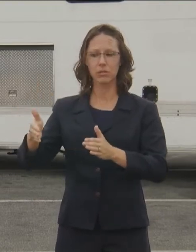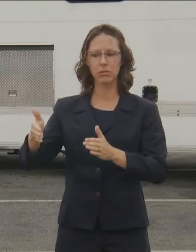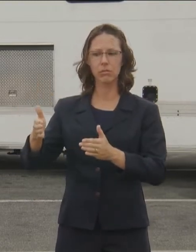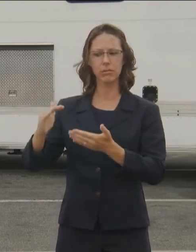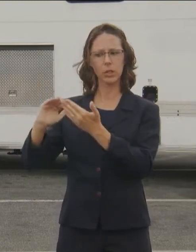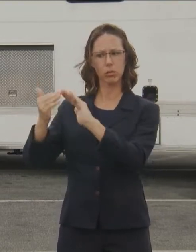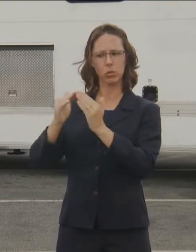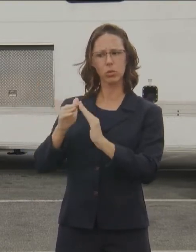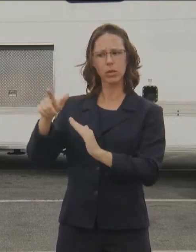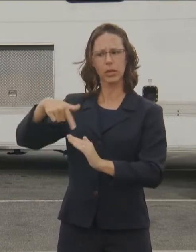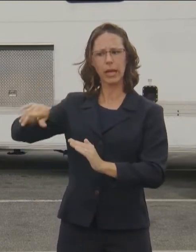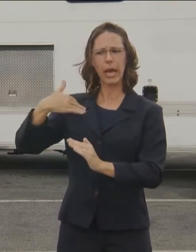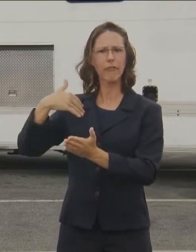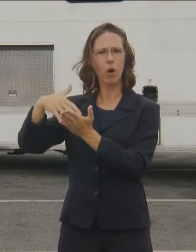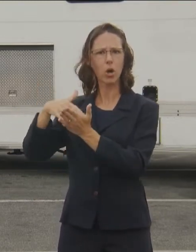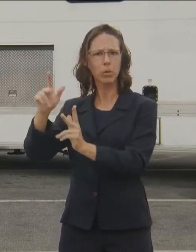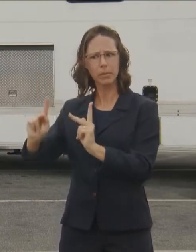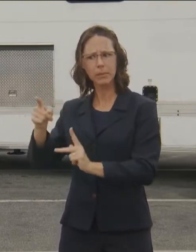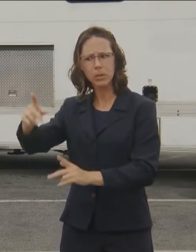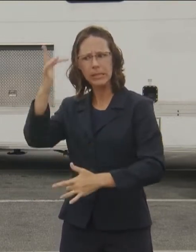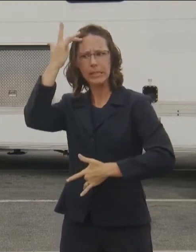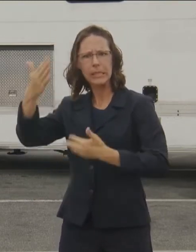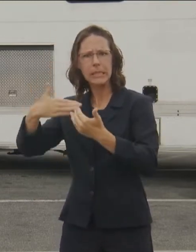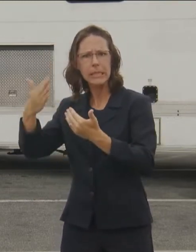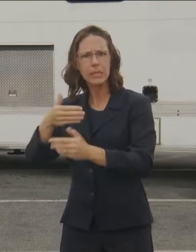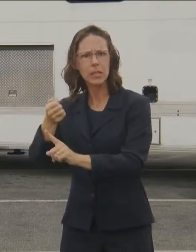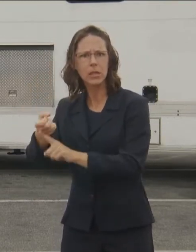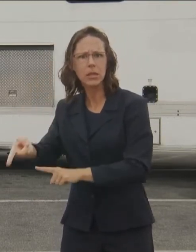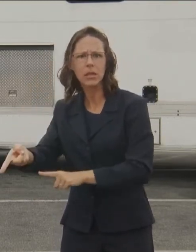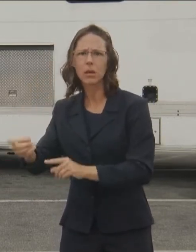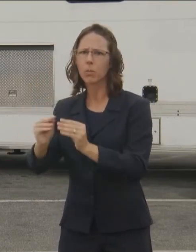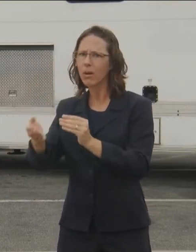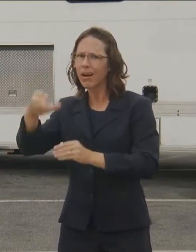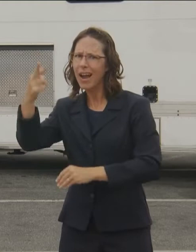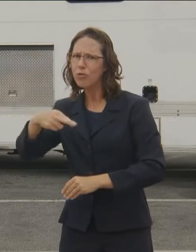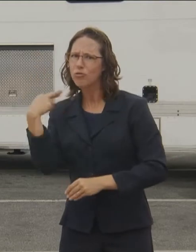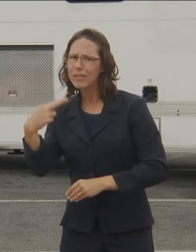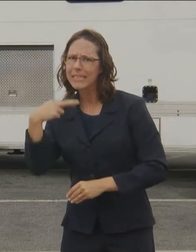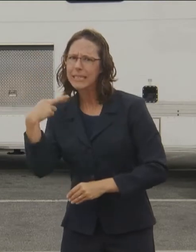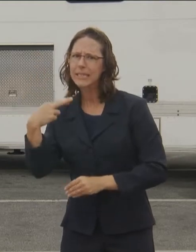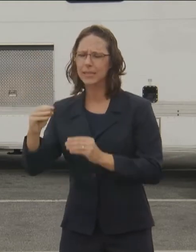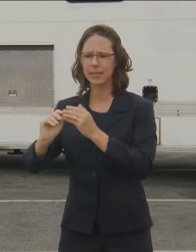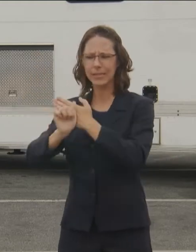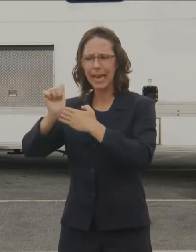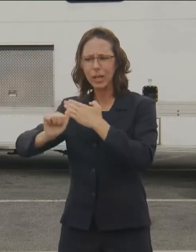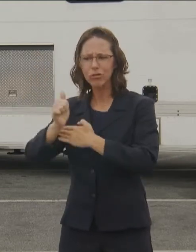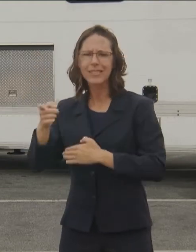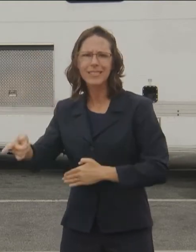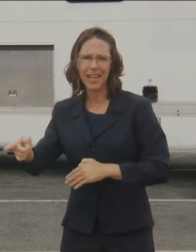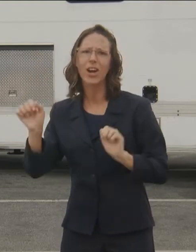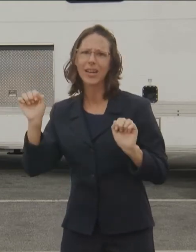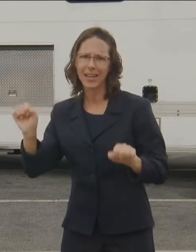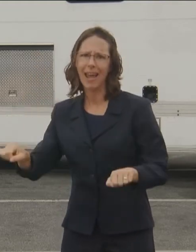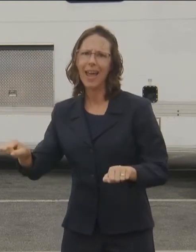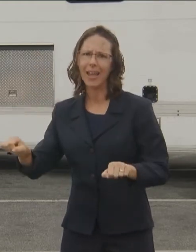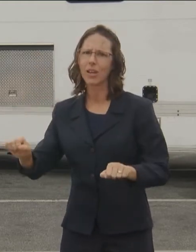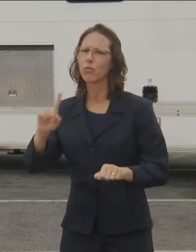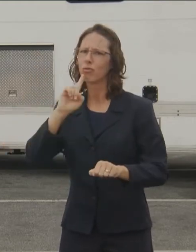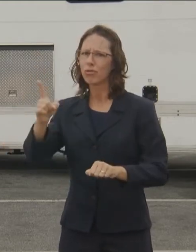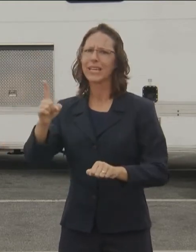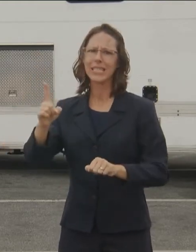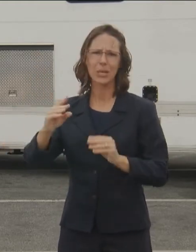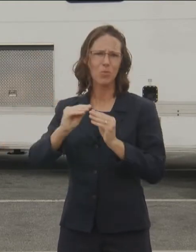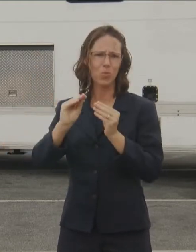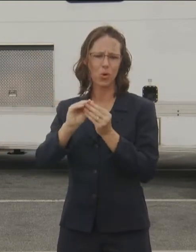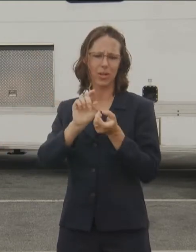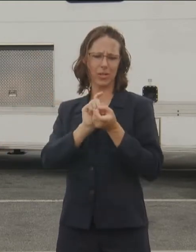have vulnerable populations, people who are at greater risk from more dangerous and more contagious variants of the